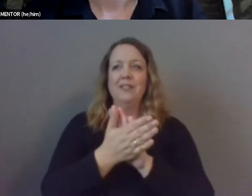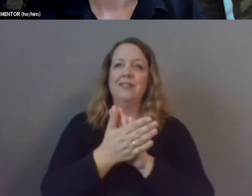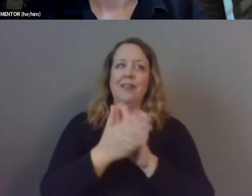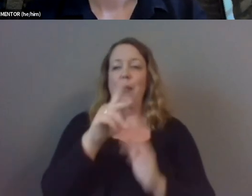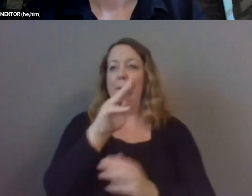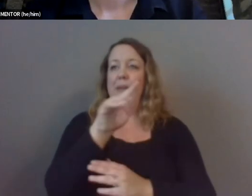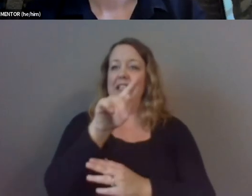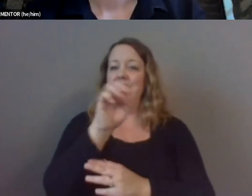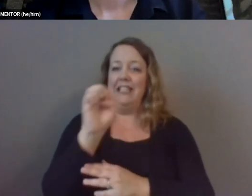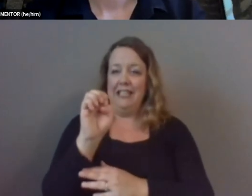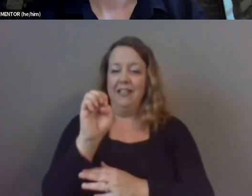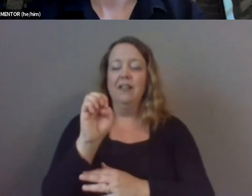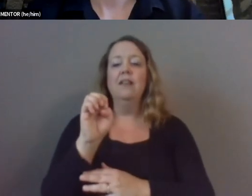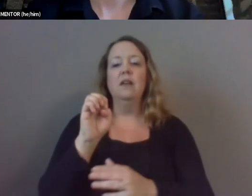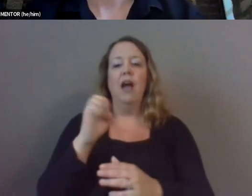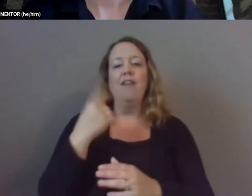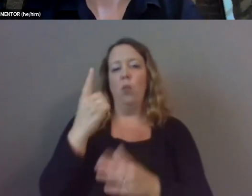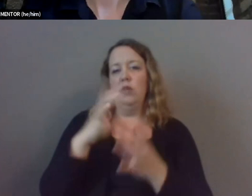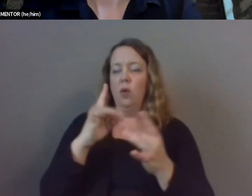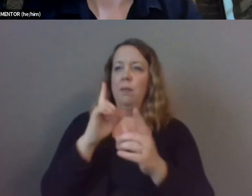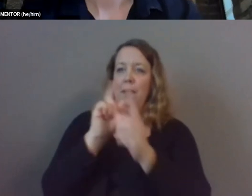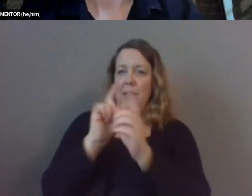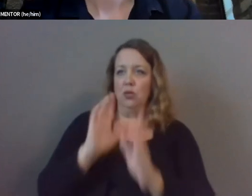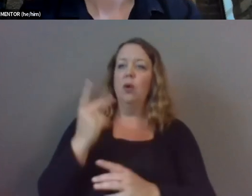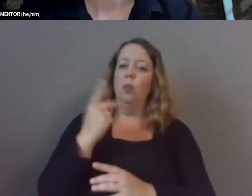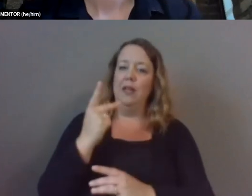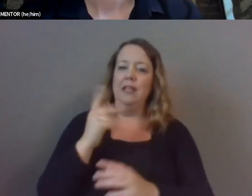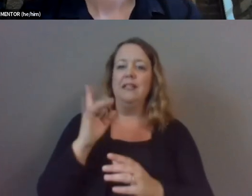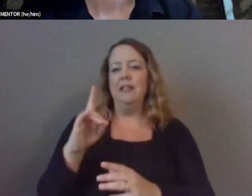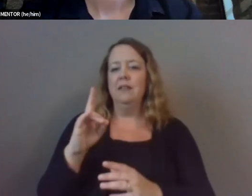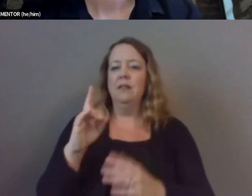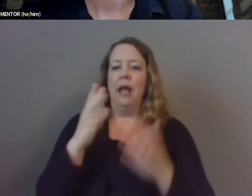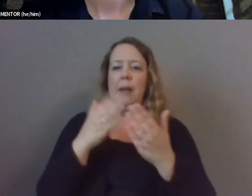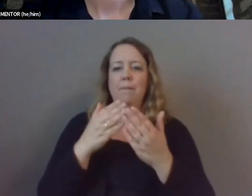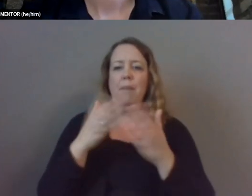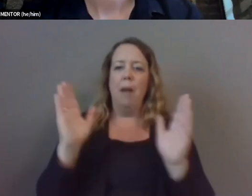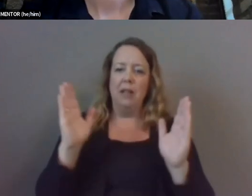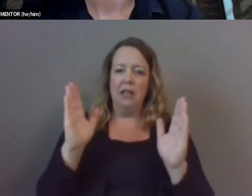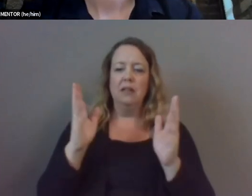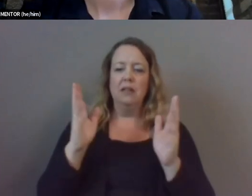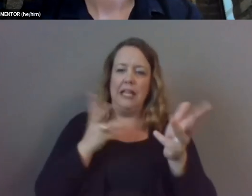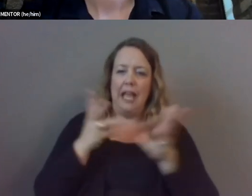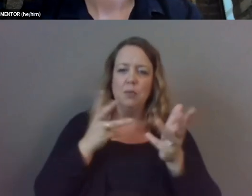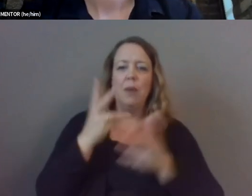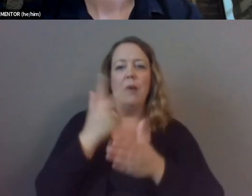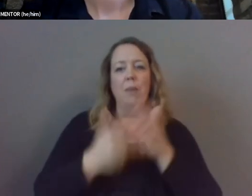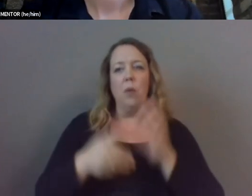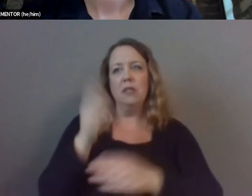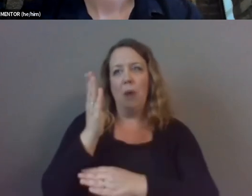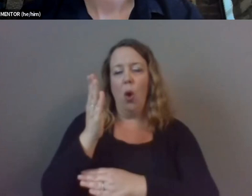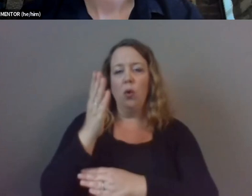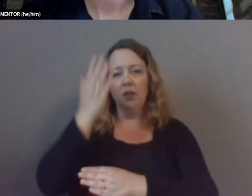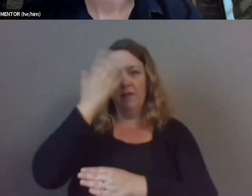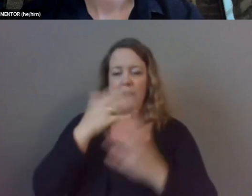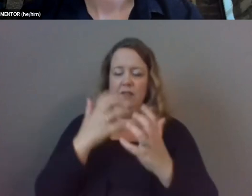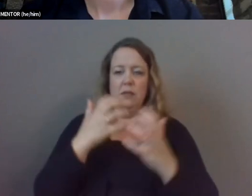my mentor and i did a public um engagement where we both uh spoke in front of like a bunch